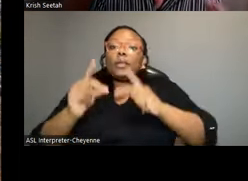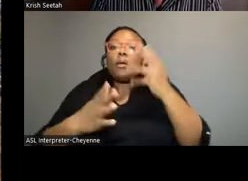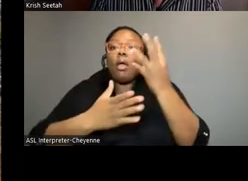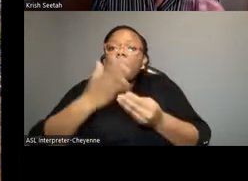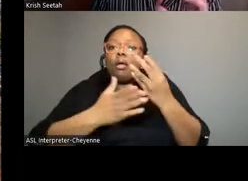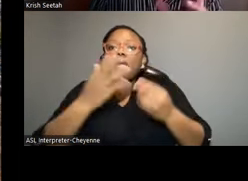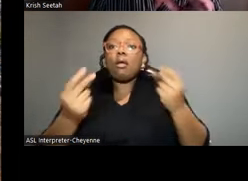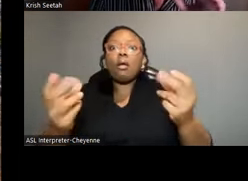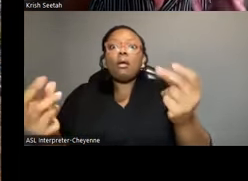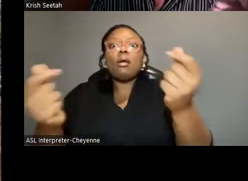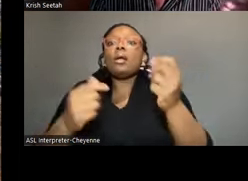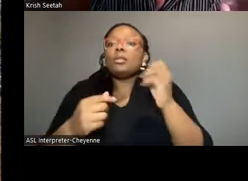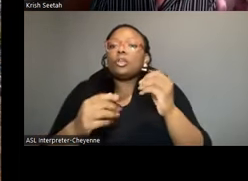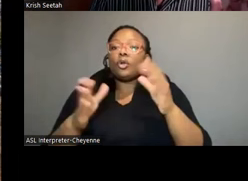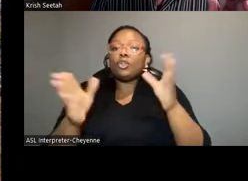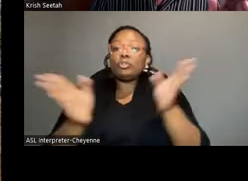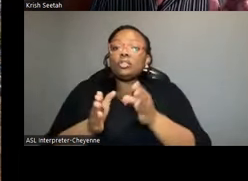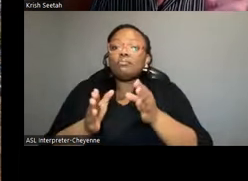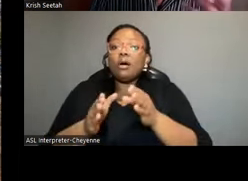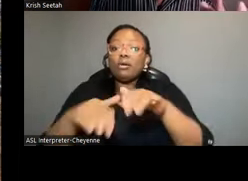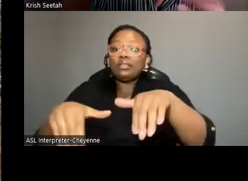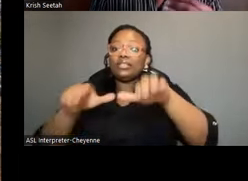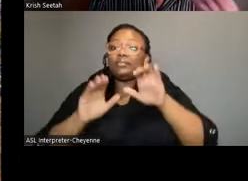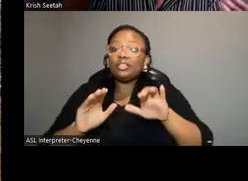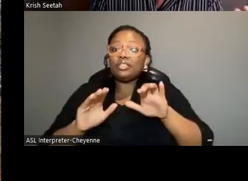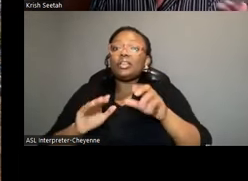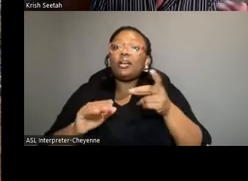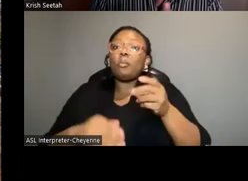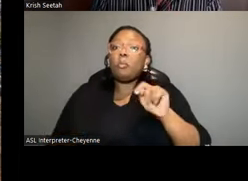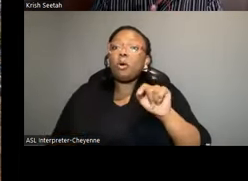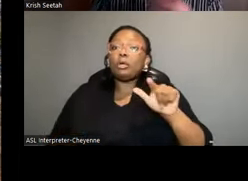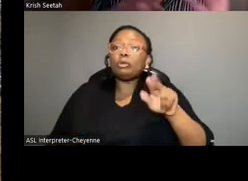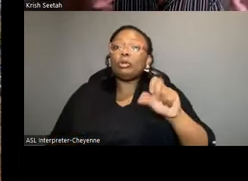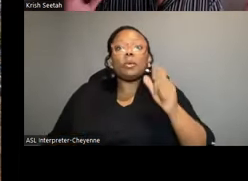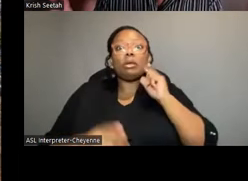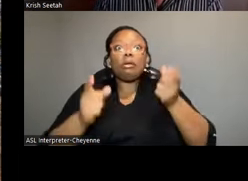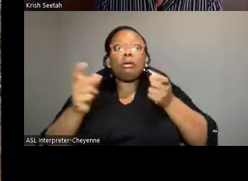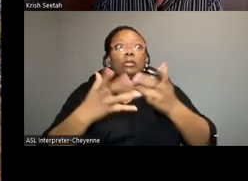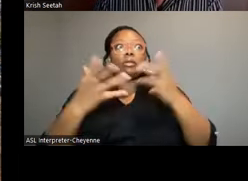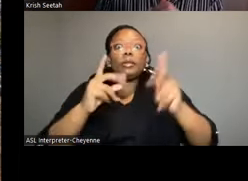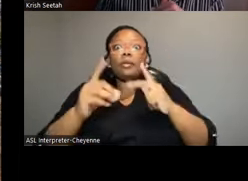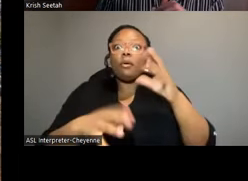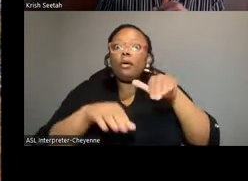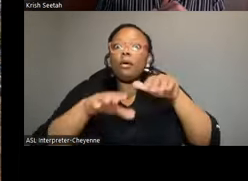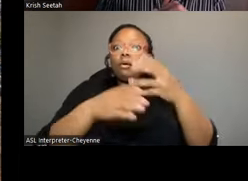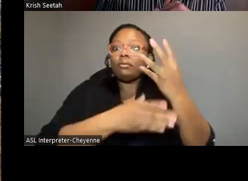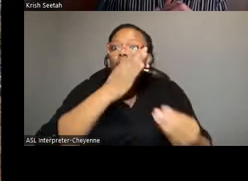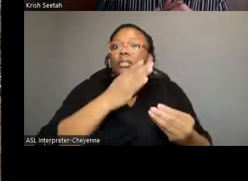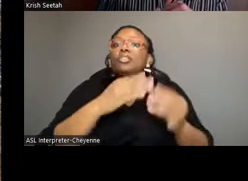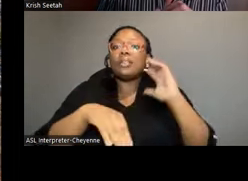such a rapid scale. The small cemeteries of the capital, Port Lewis, couldn't deal with it. And they instituted this huge cemetery.